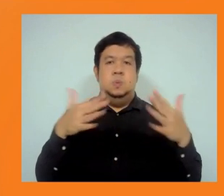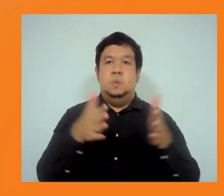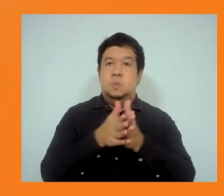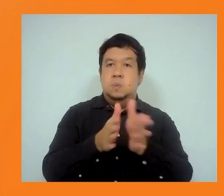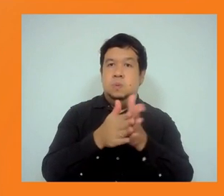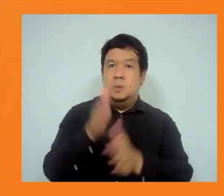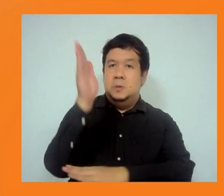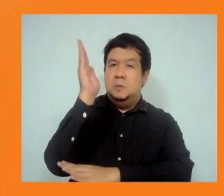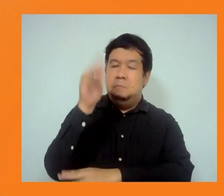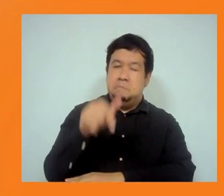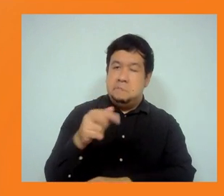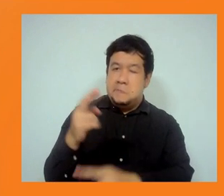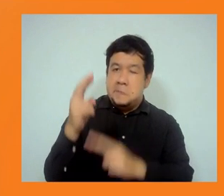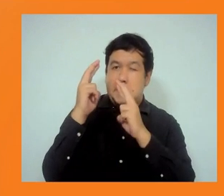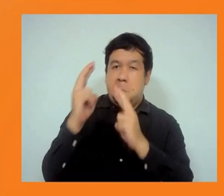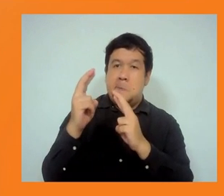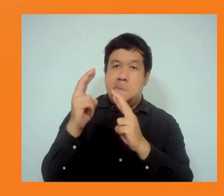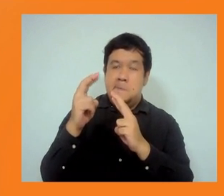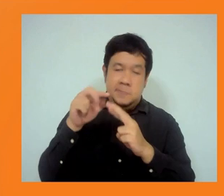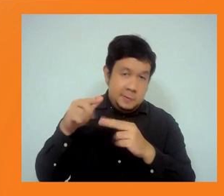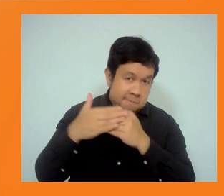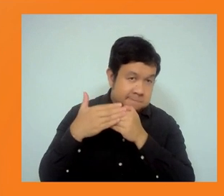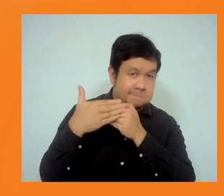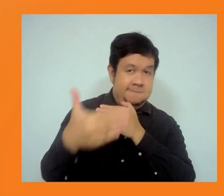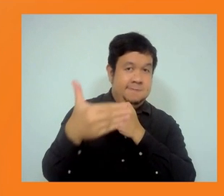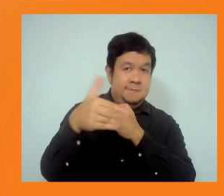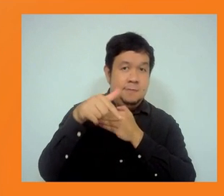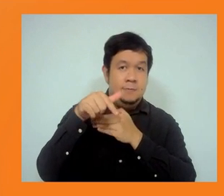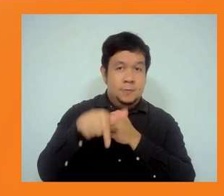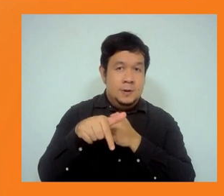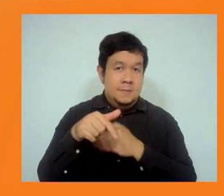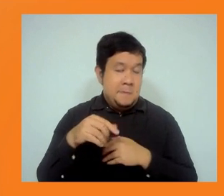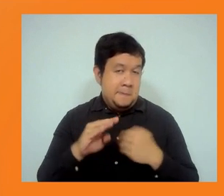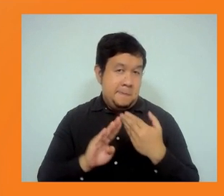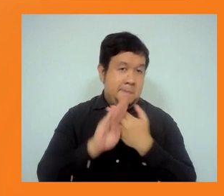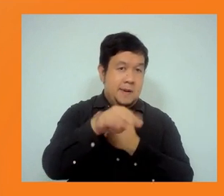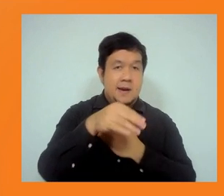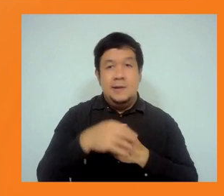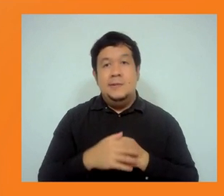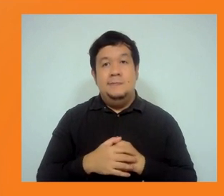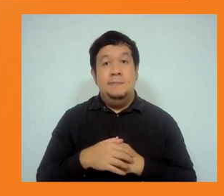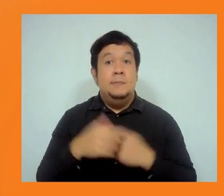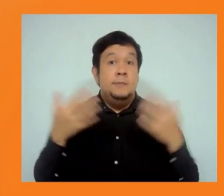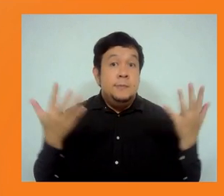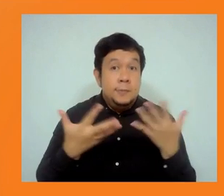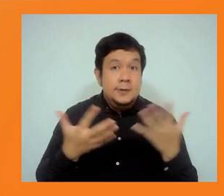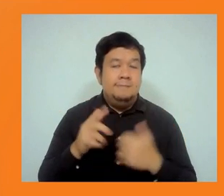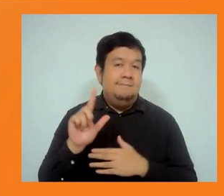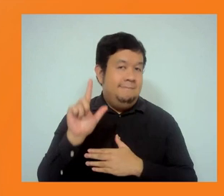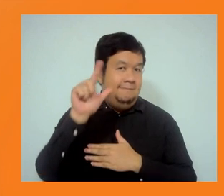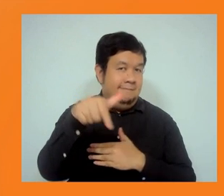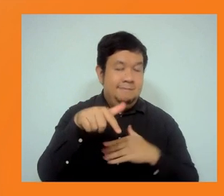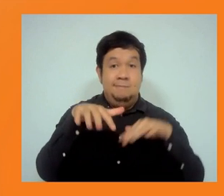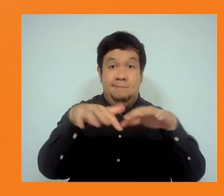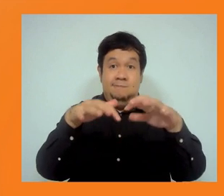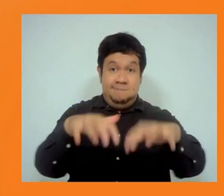falling in vain. We will come back to Bruce Dunn, Director Bruce Dunn again later in this panel, for him to respond